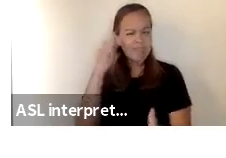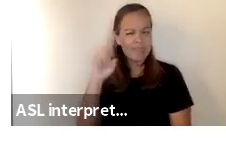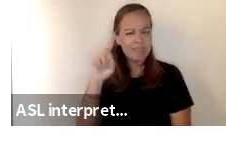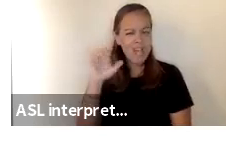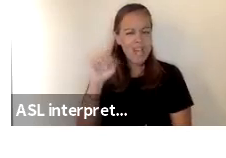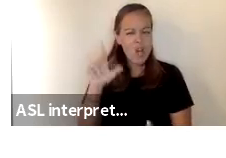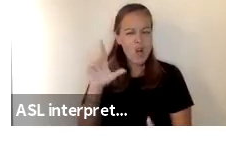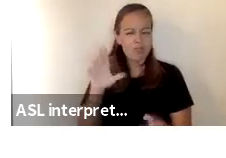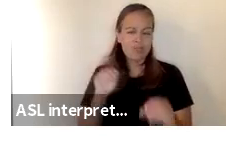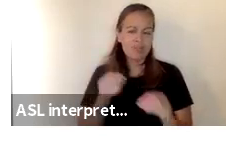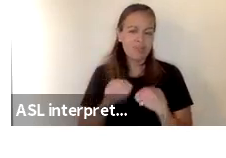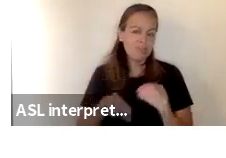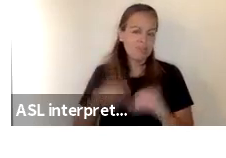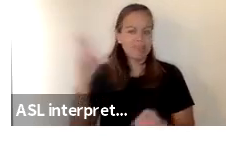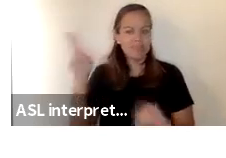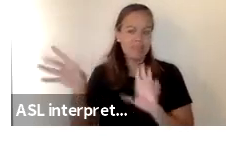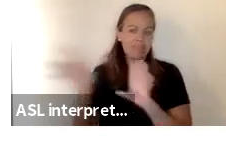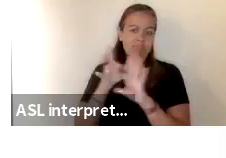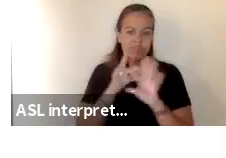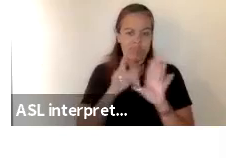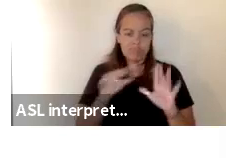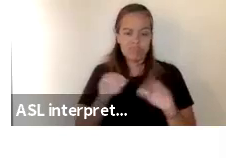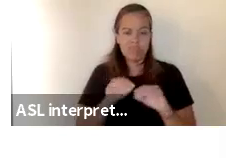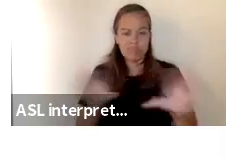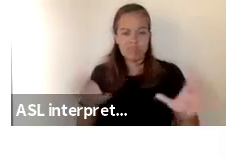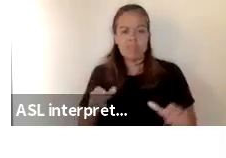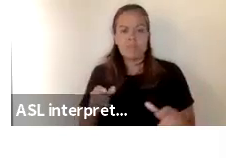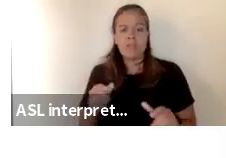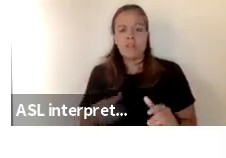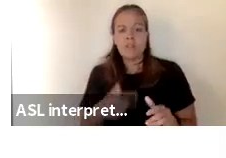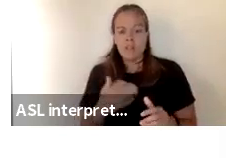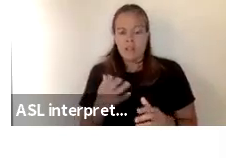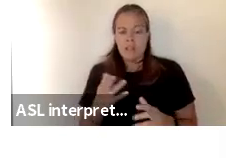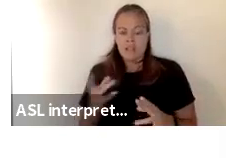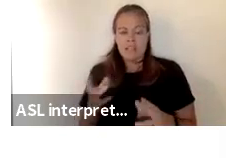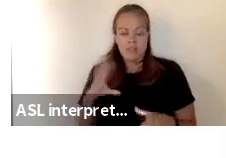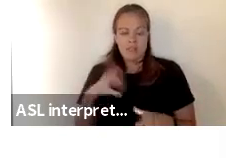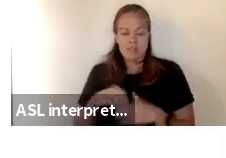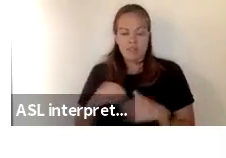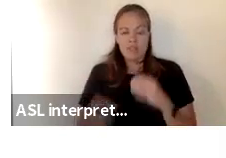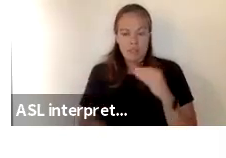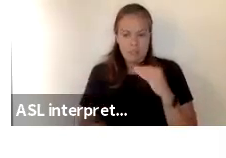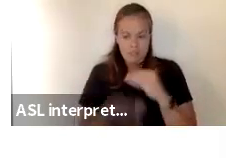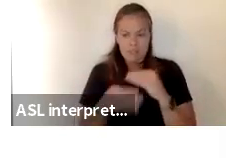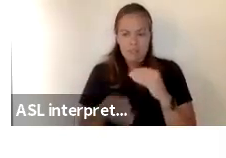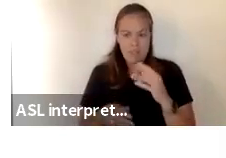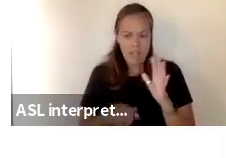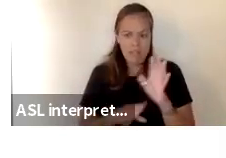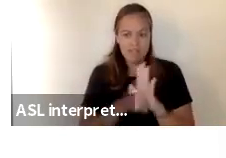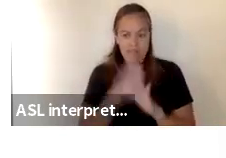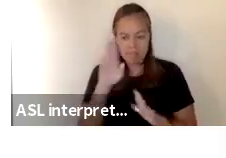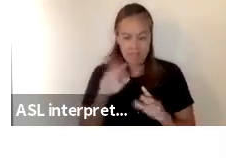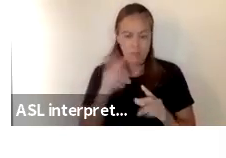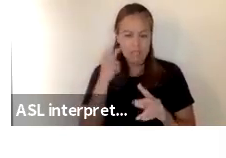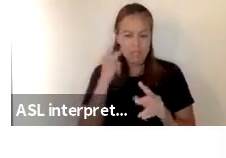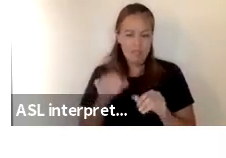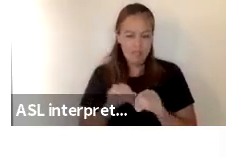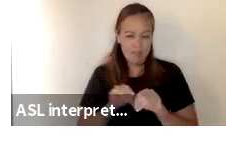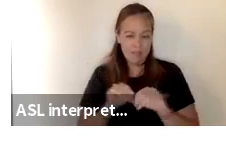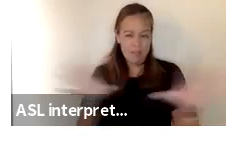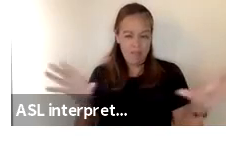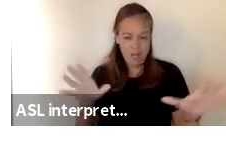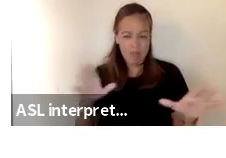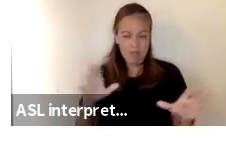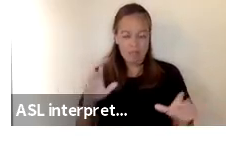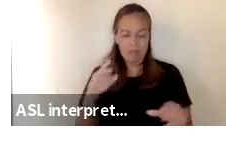highly transmissible and it's we've seen it contribute to our increasing case numbers and the size of outbreaks that we've seen across sectors